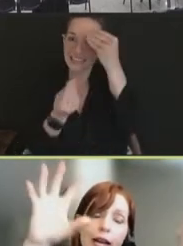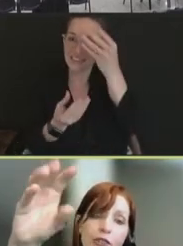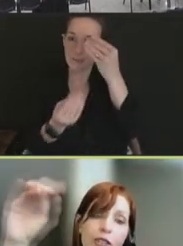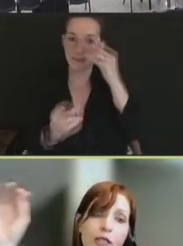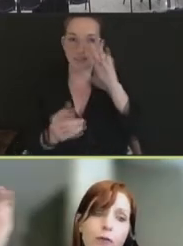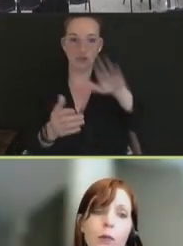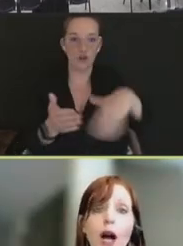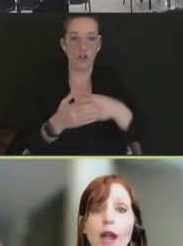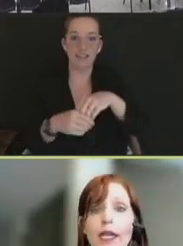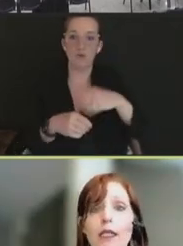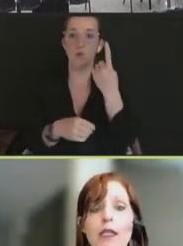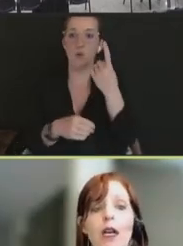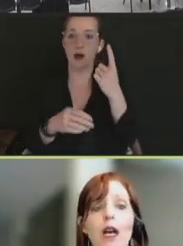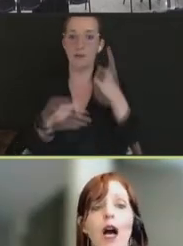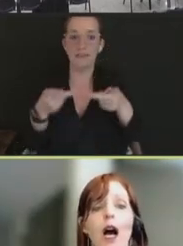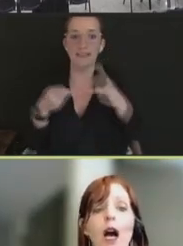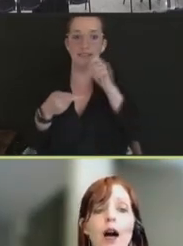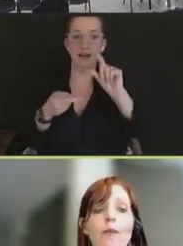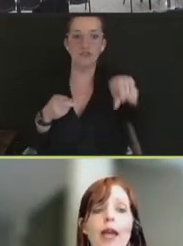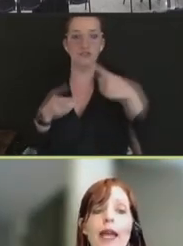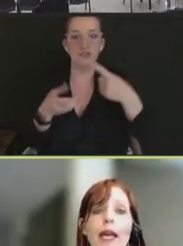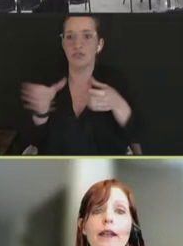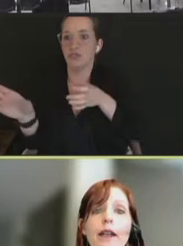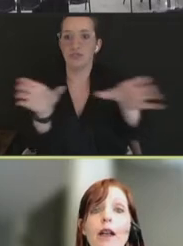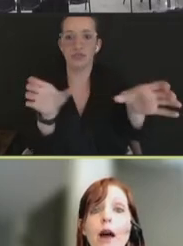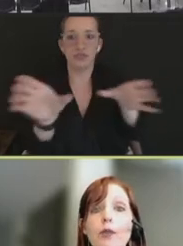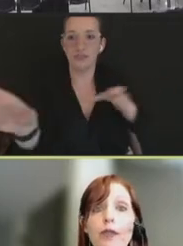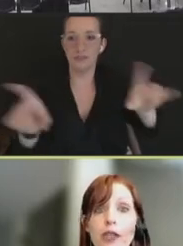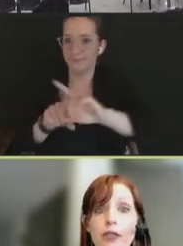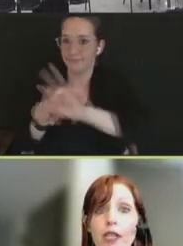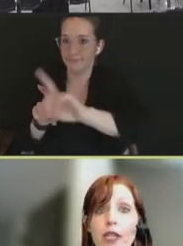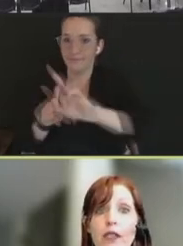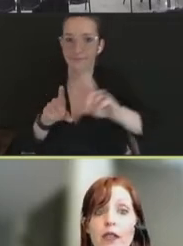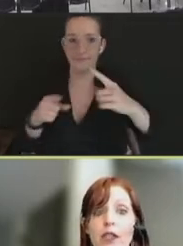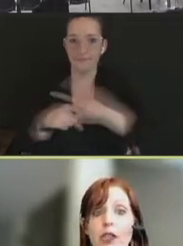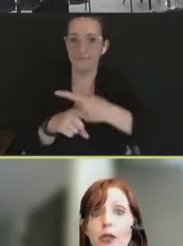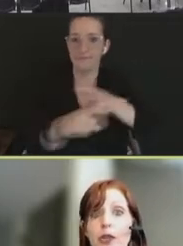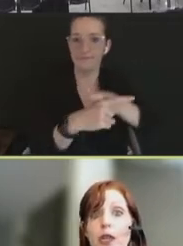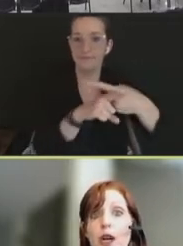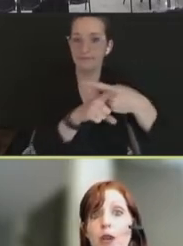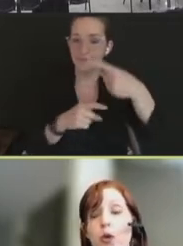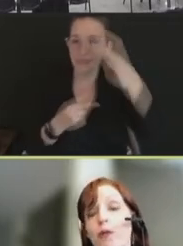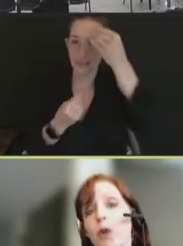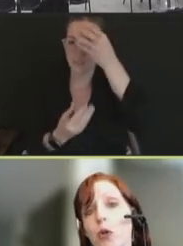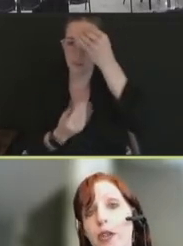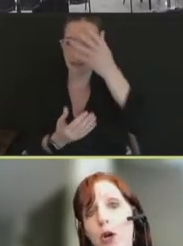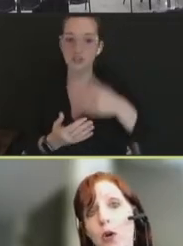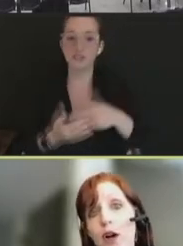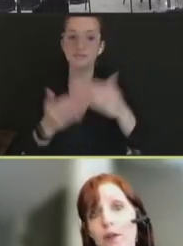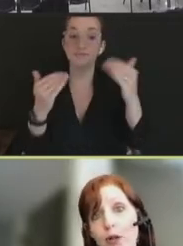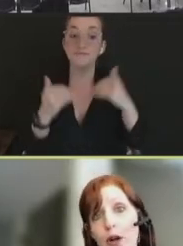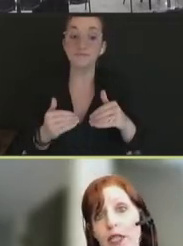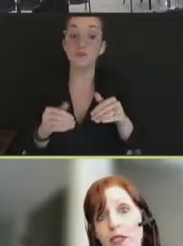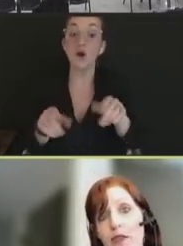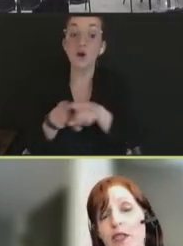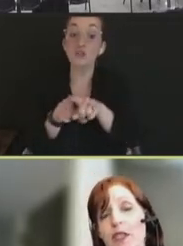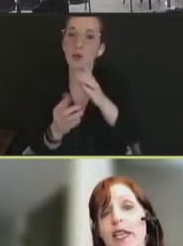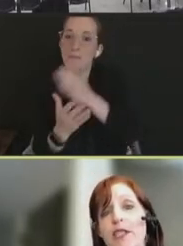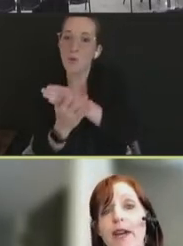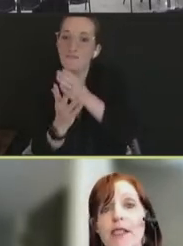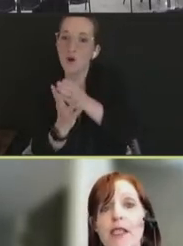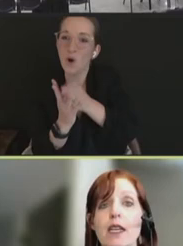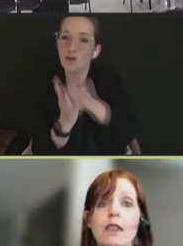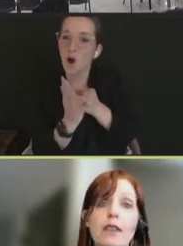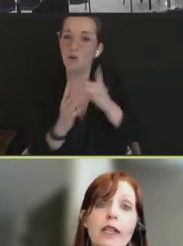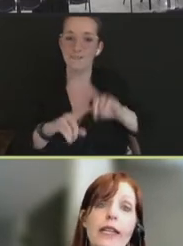only out in many different pockets. And a number of other things, including a portfolio of products, in this